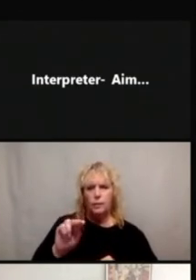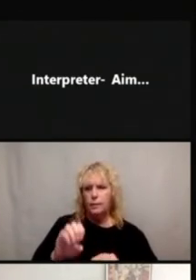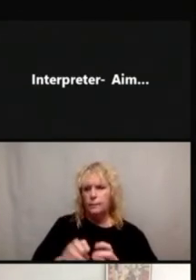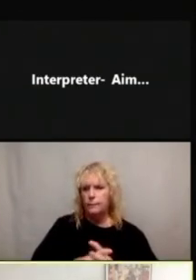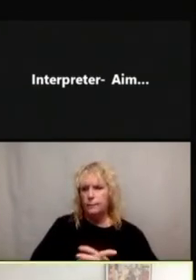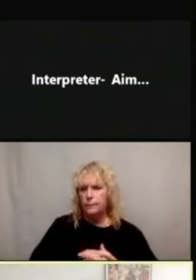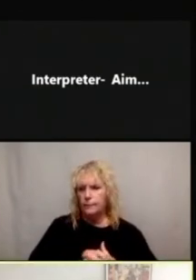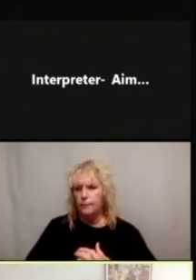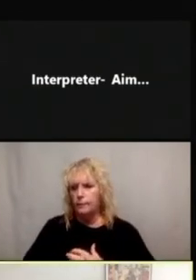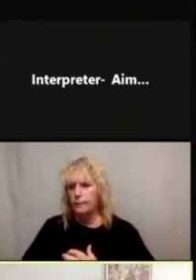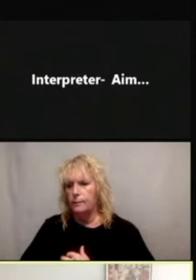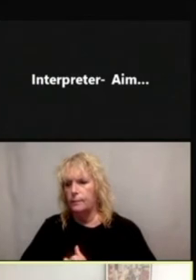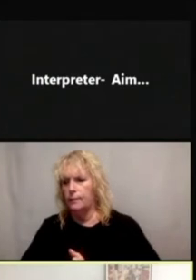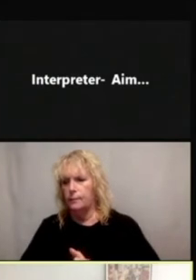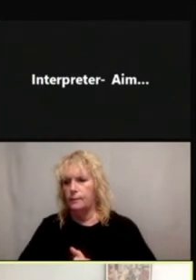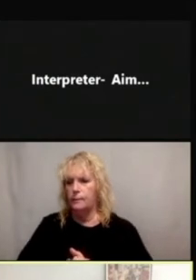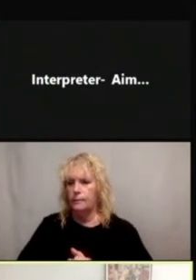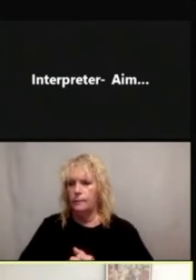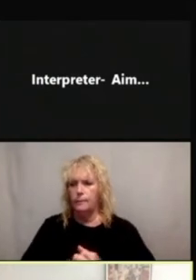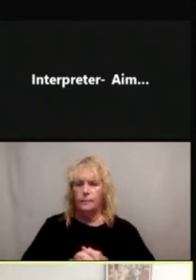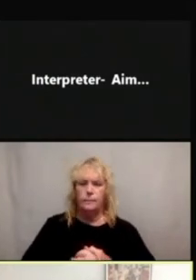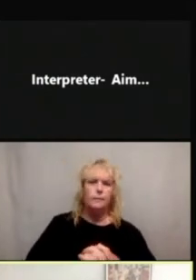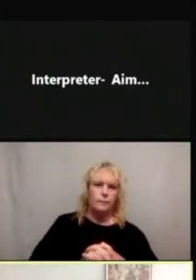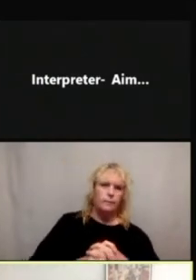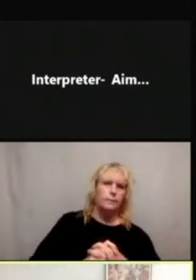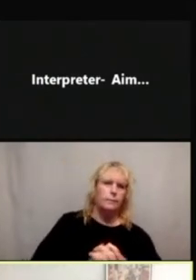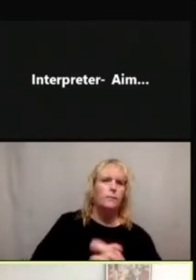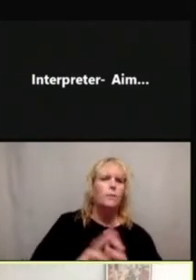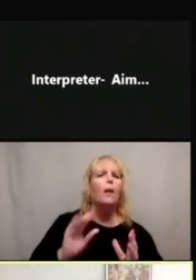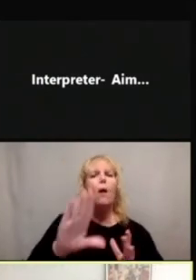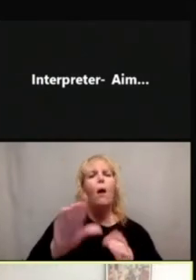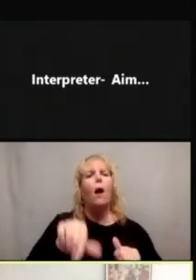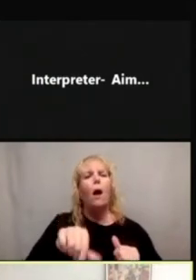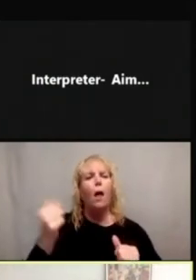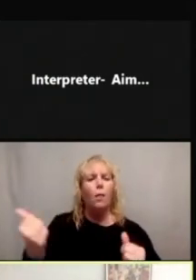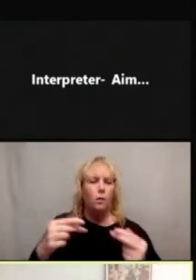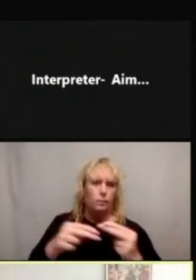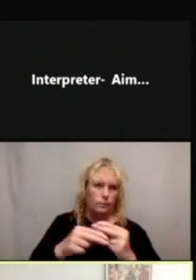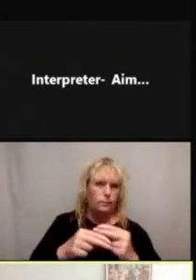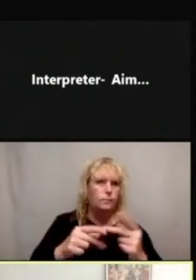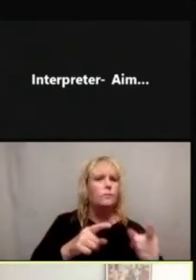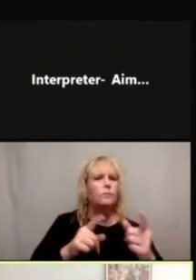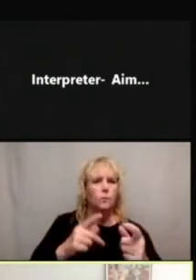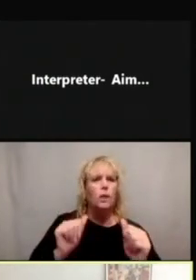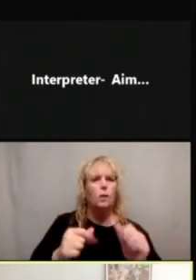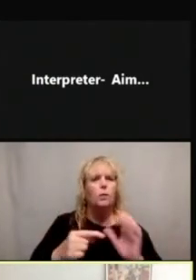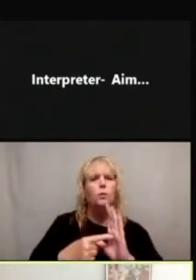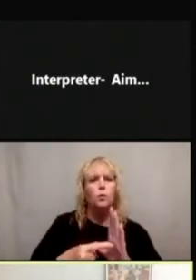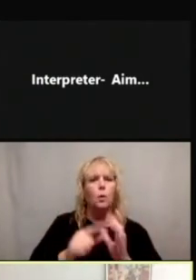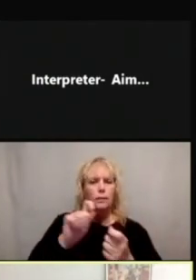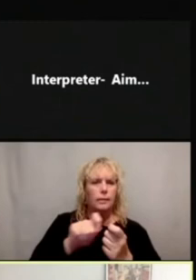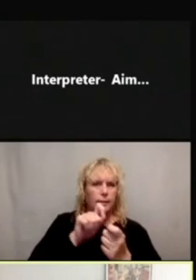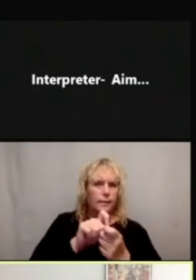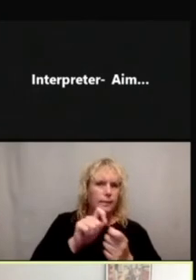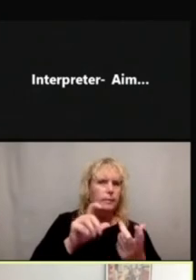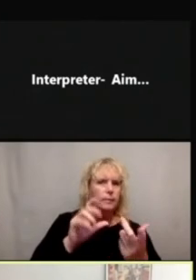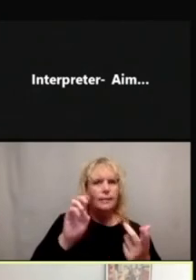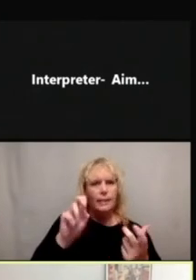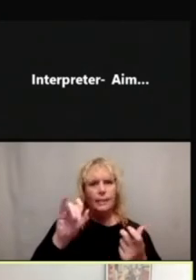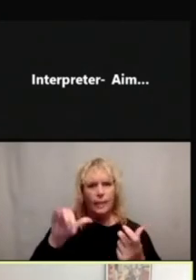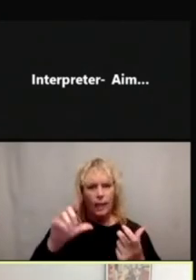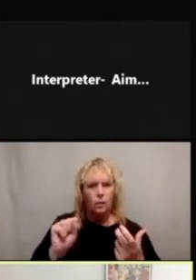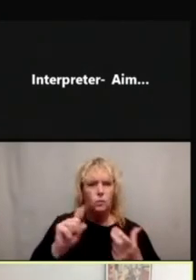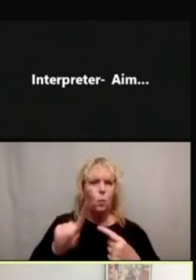And on this next slide, showing realistic details when you're showing specific objects. So we have here a few